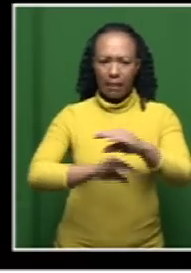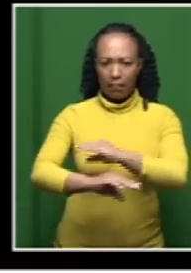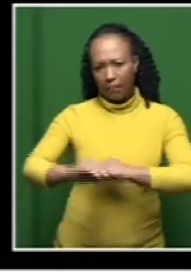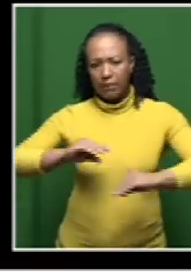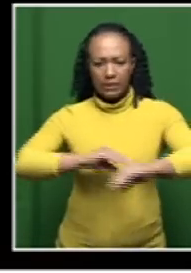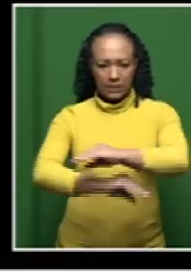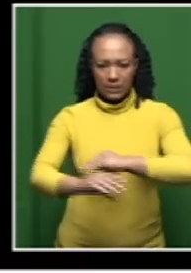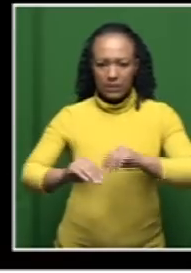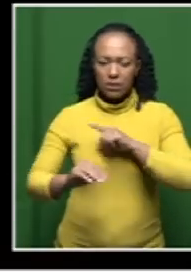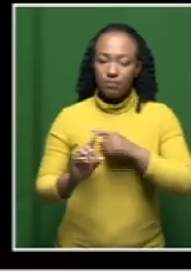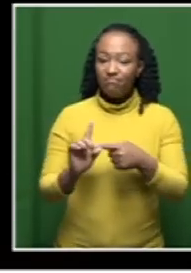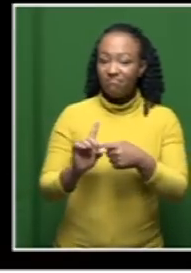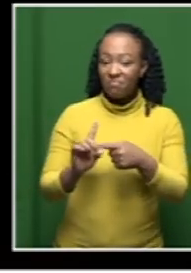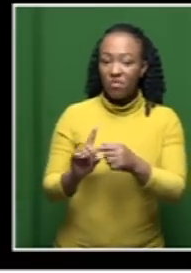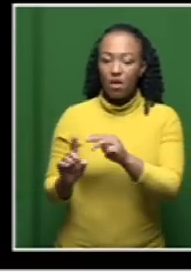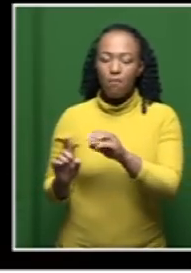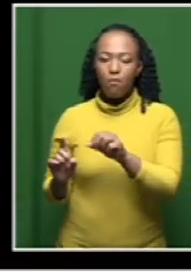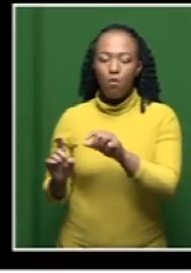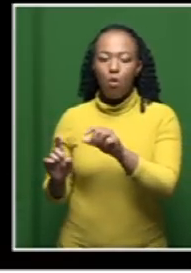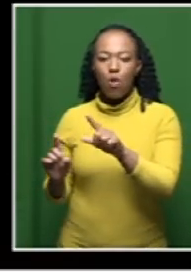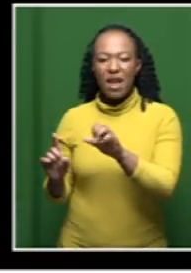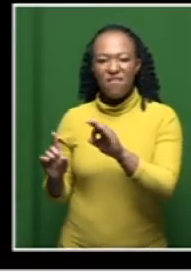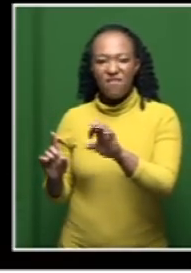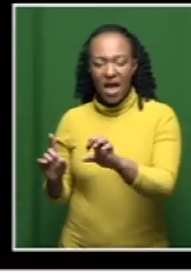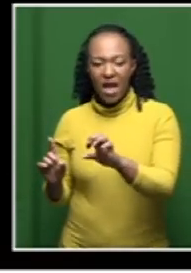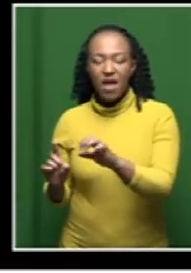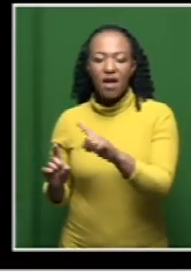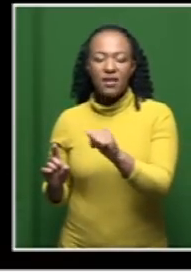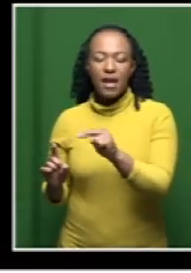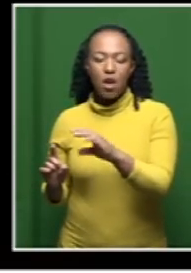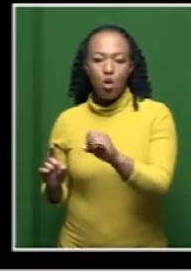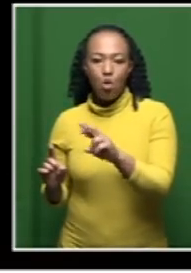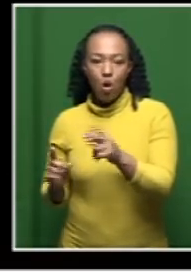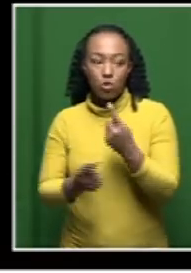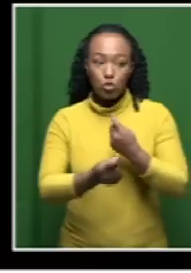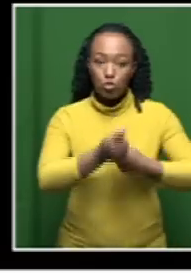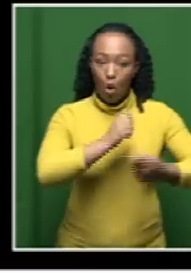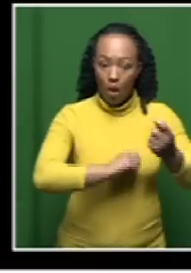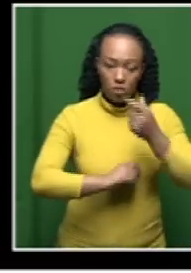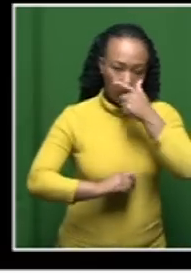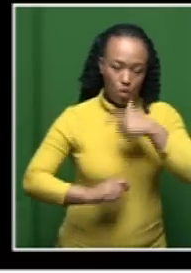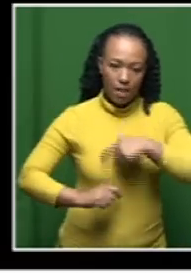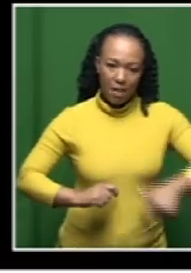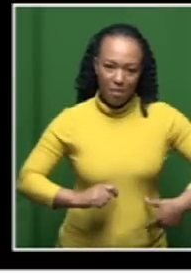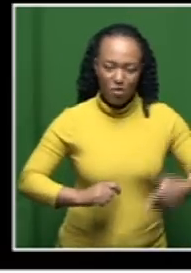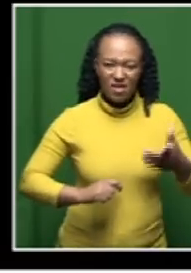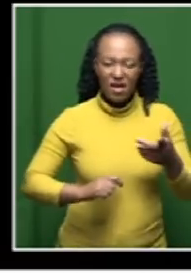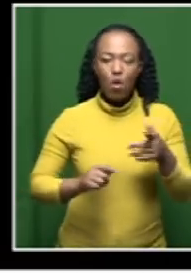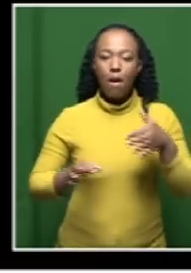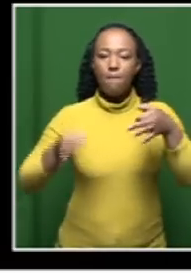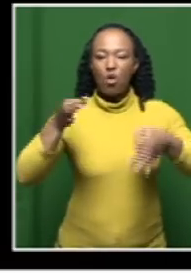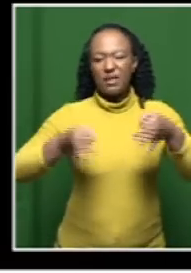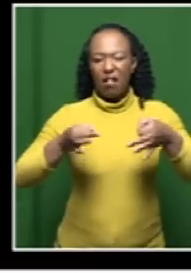basically showing Molefe, Glencore, sold shares to Ramaphosa to gain political benefits. That's a headline that's been